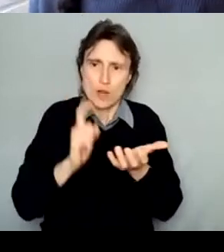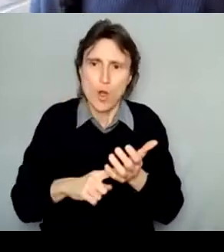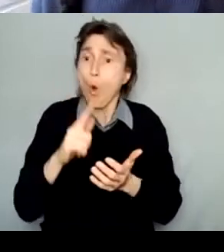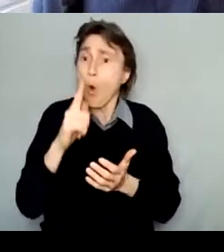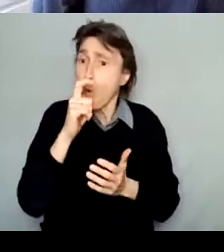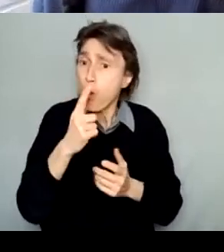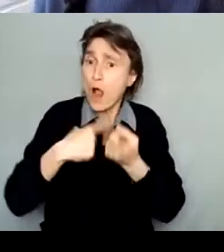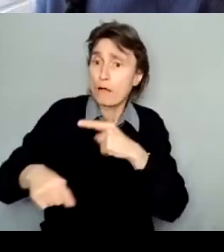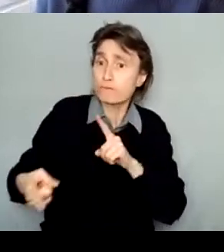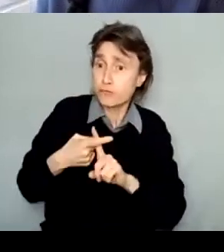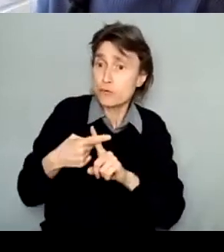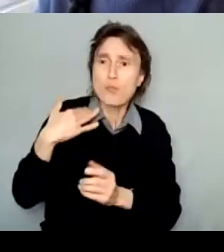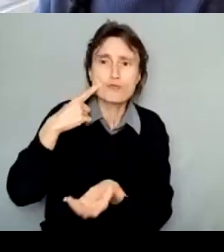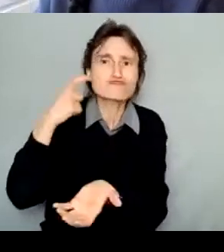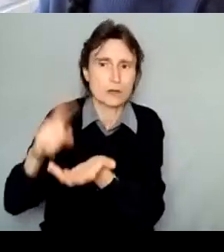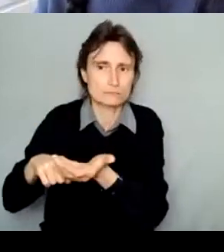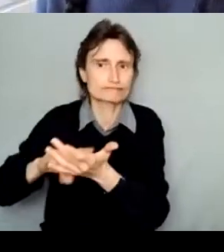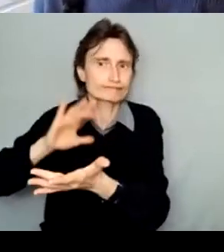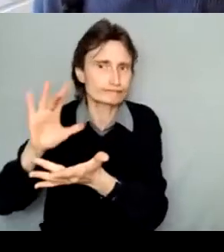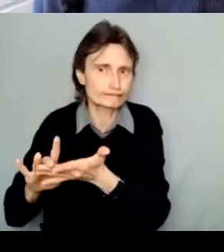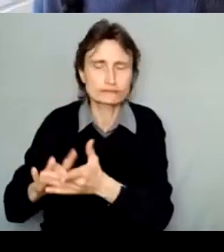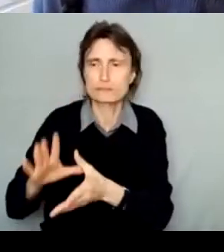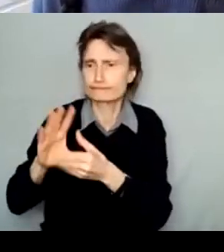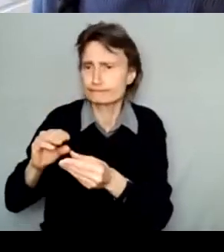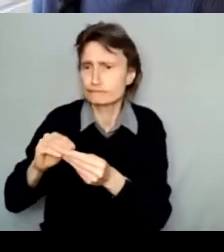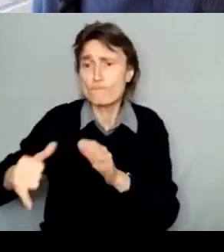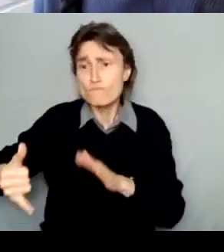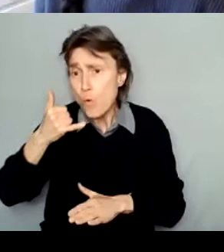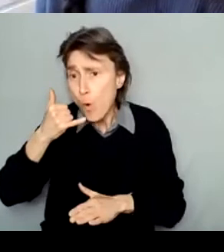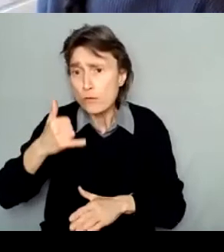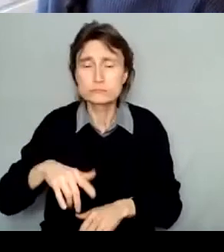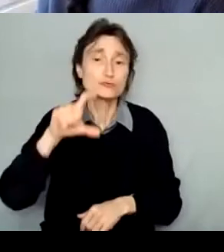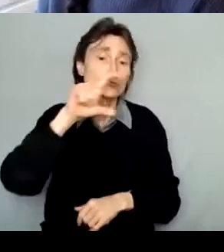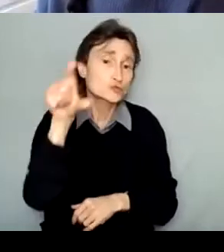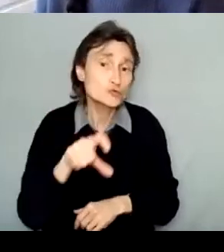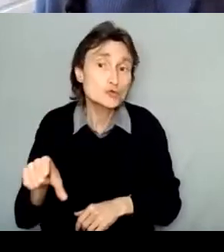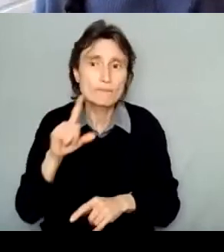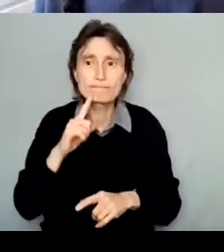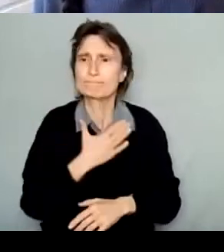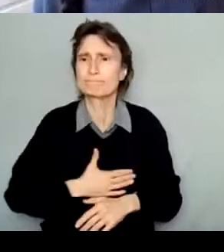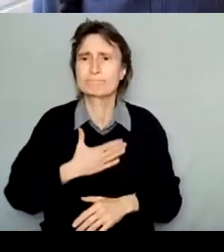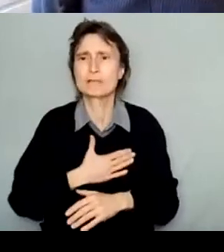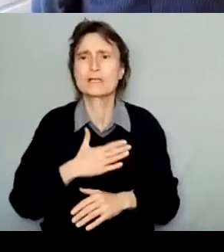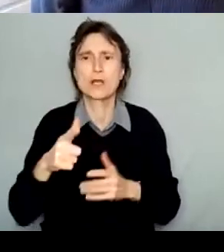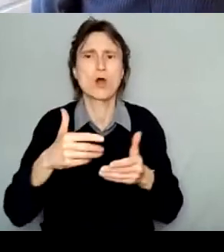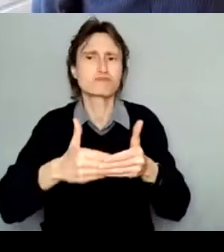If you need to set up a phone or zoom call to ask specific questions, please email me to schedule this in advance if you can.